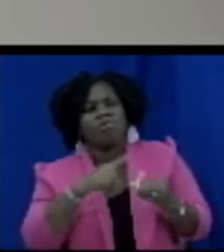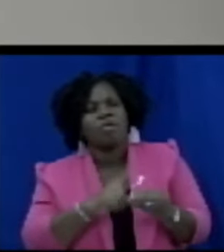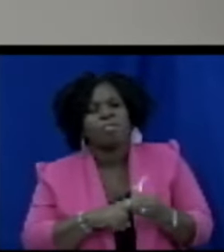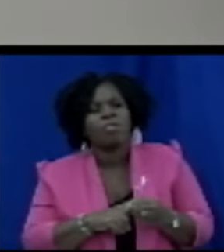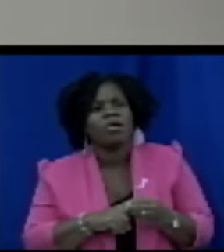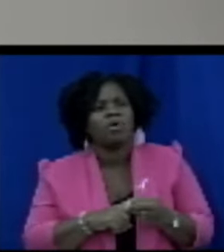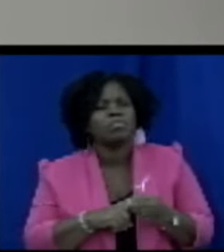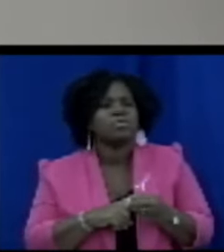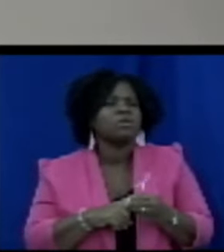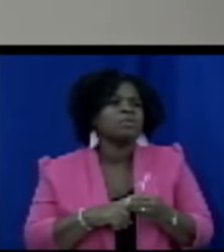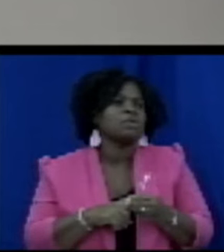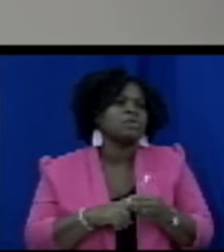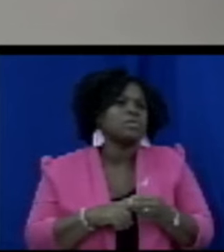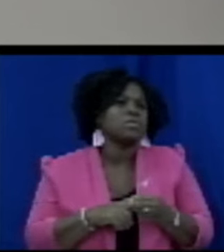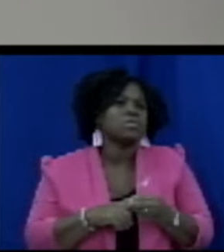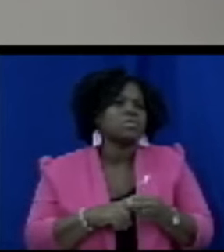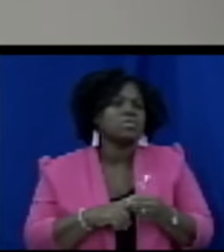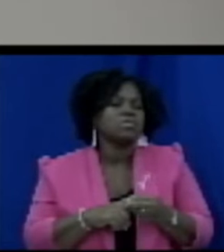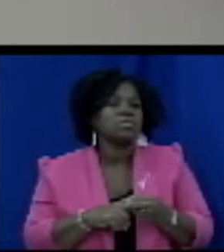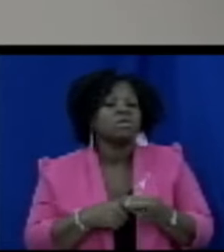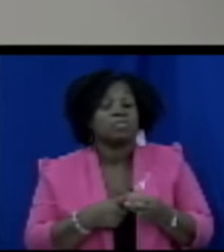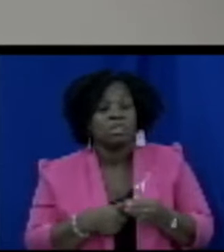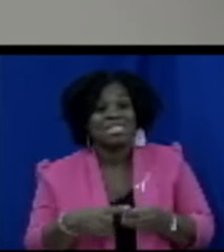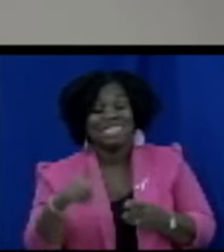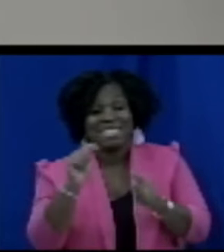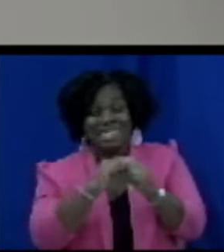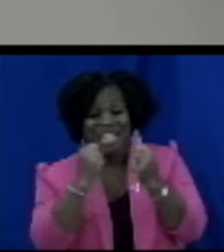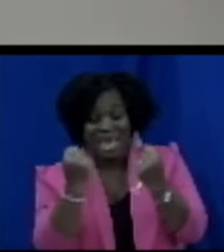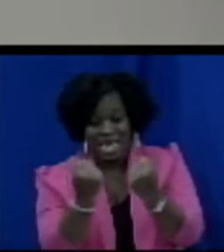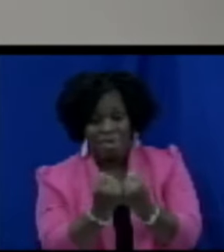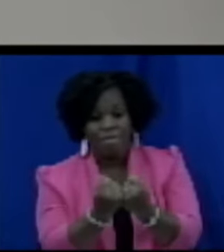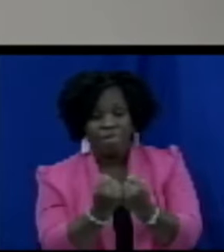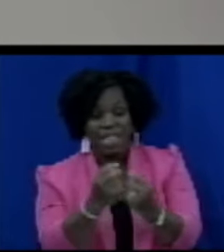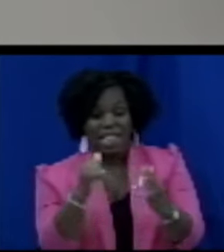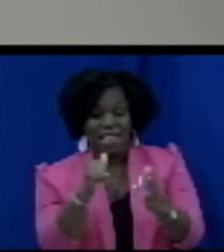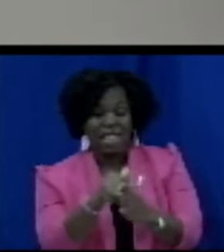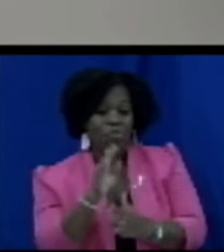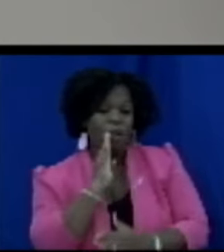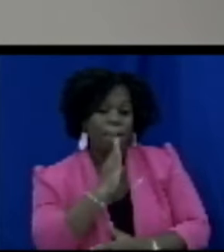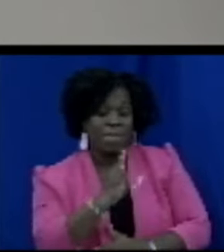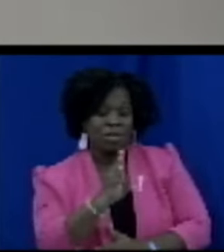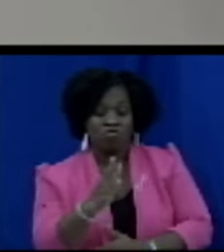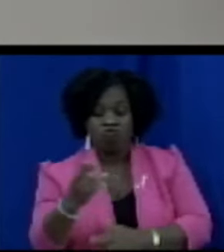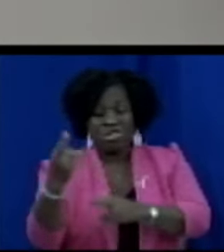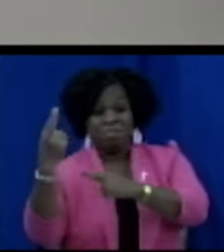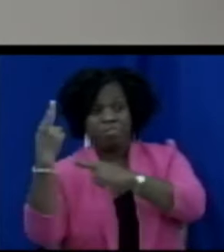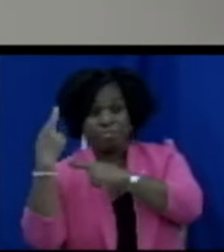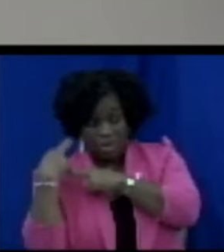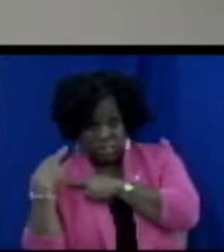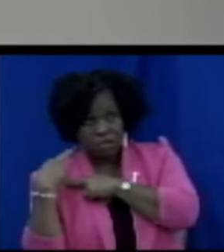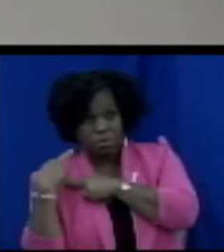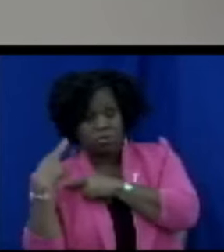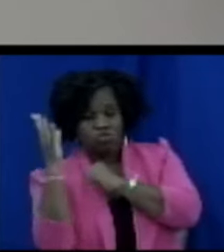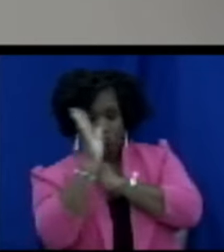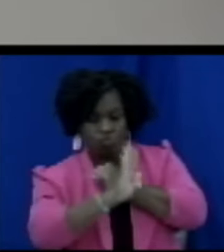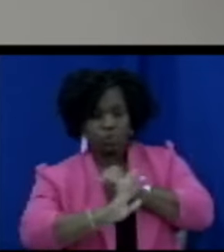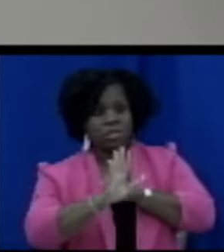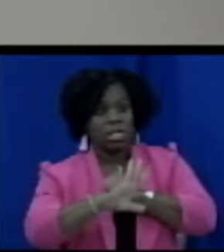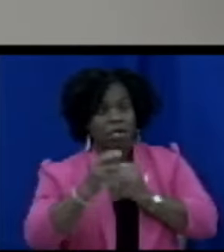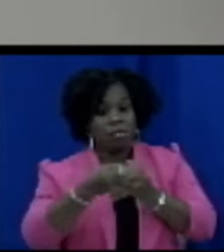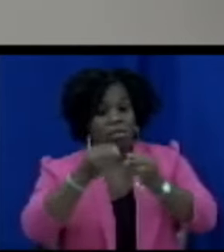that is going to oversee this particular bit of legislation and let me say that consumer protection